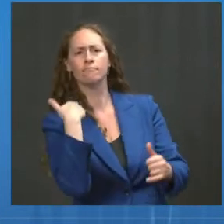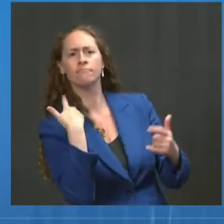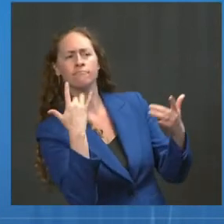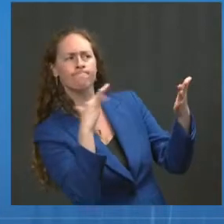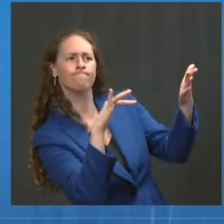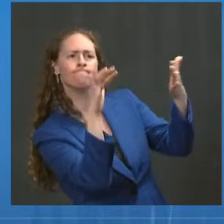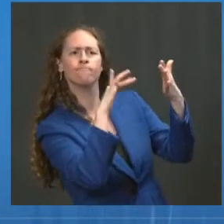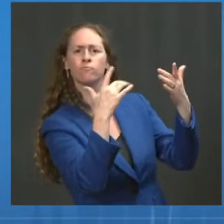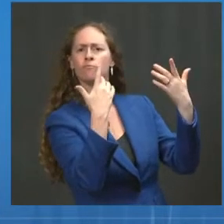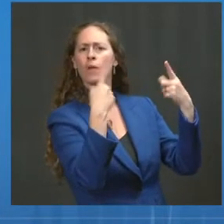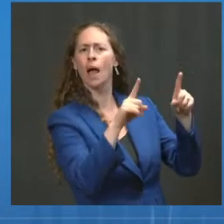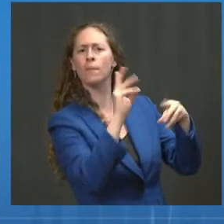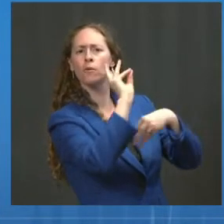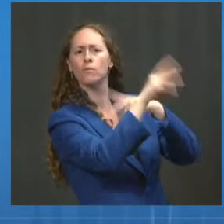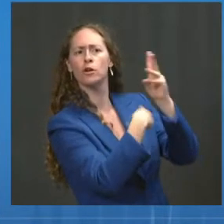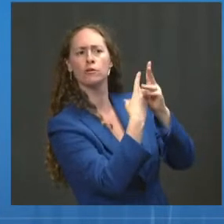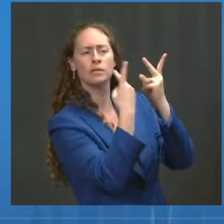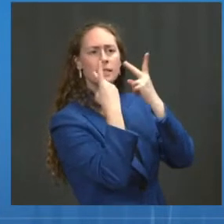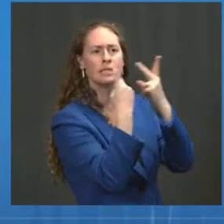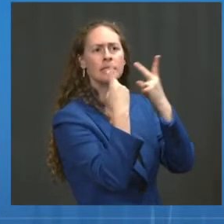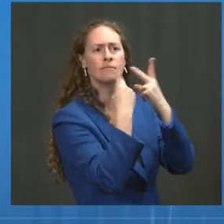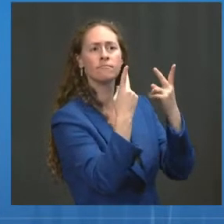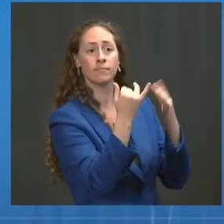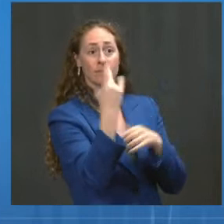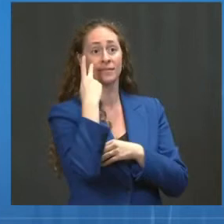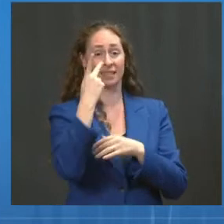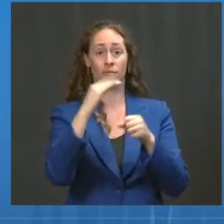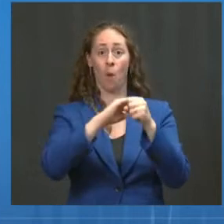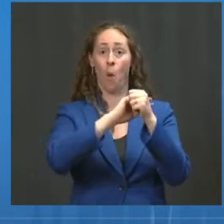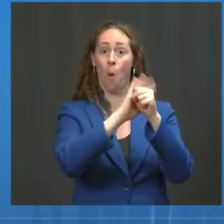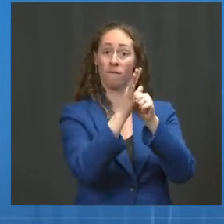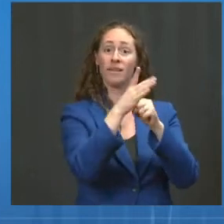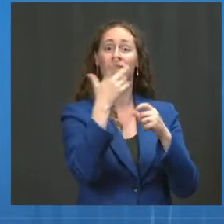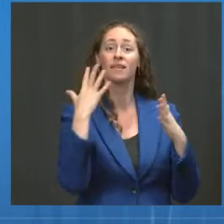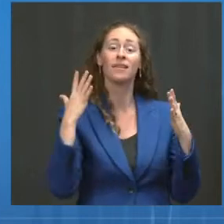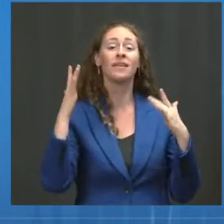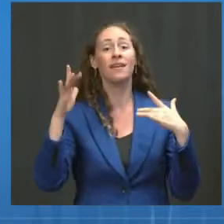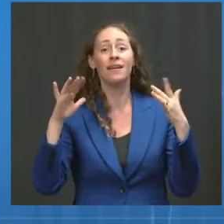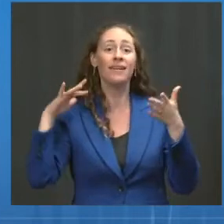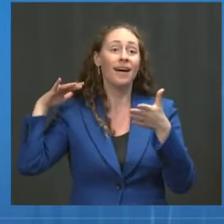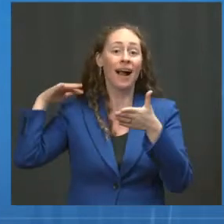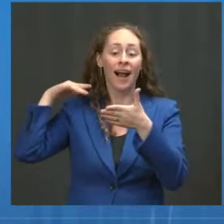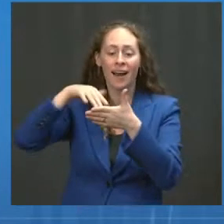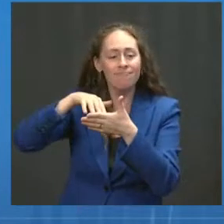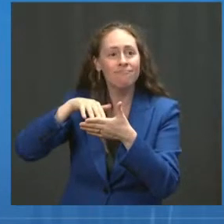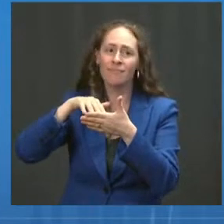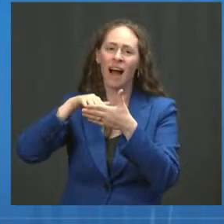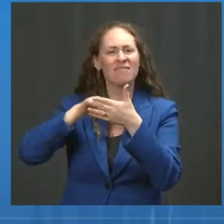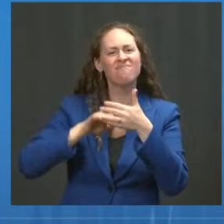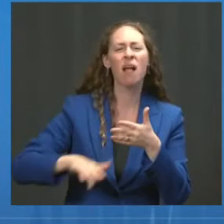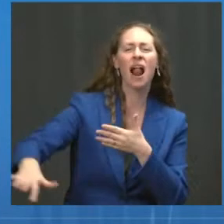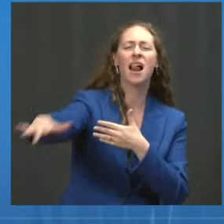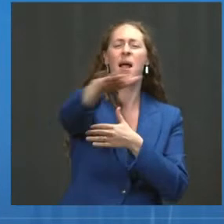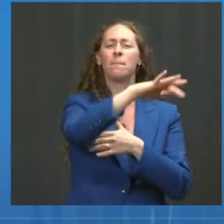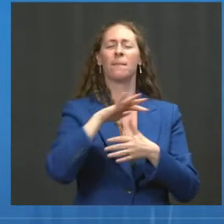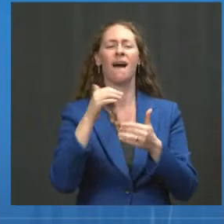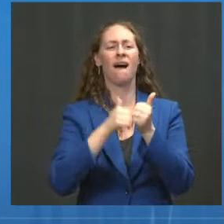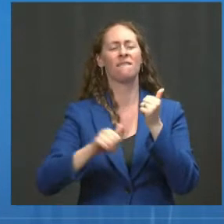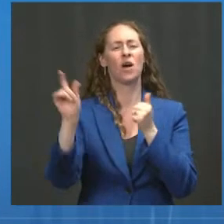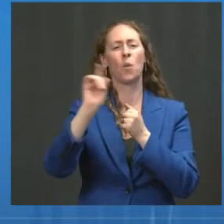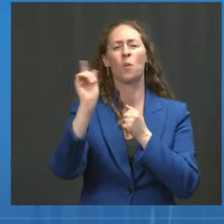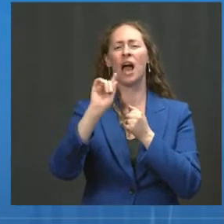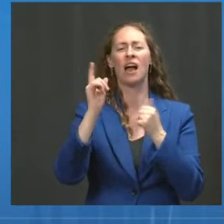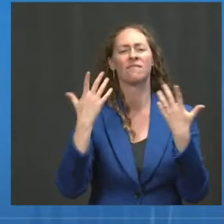knows no borders. We have already shipped more than 115 million vaccine doses